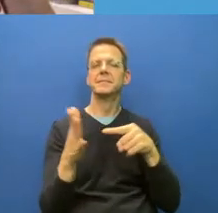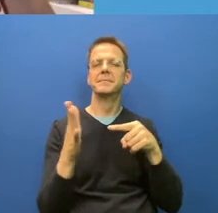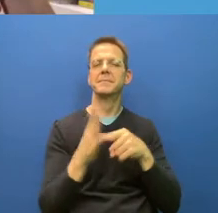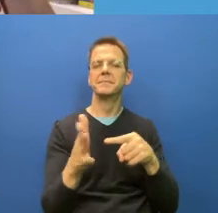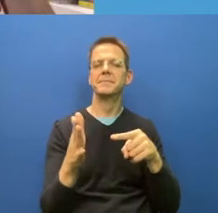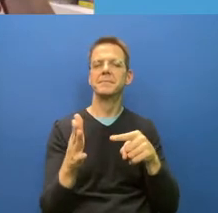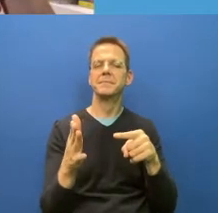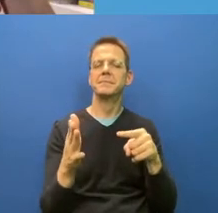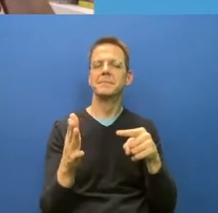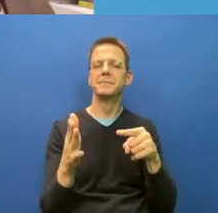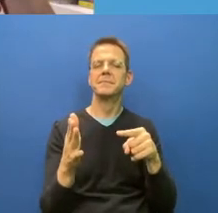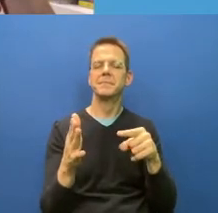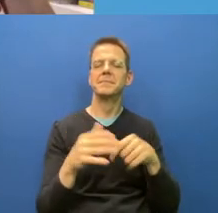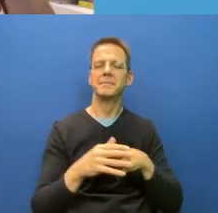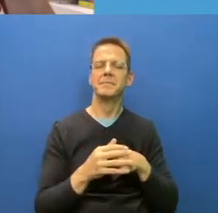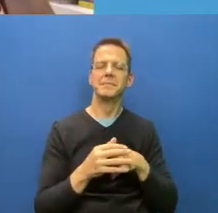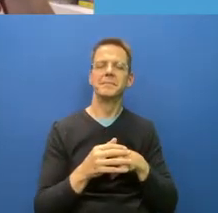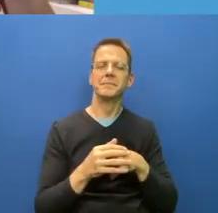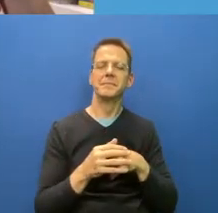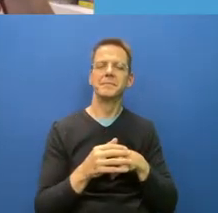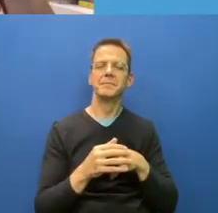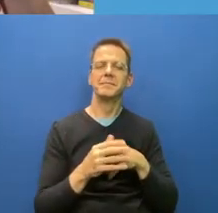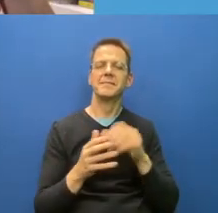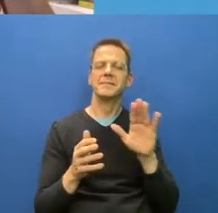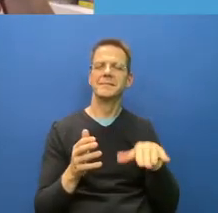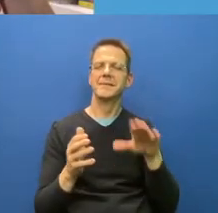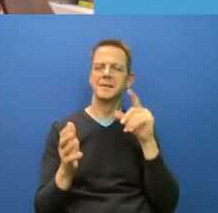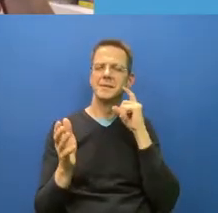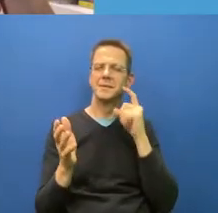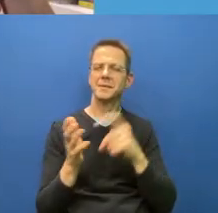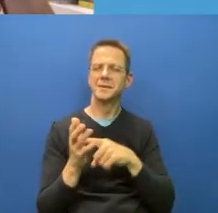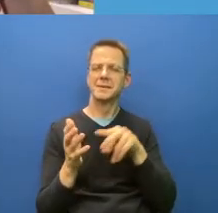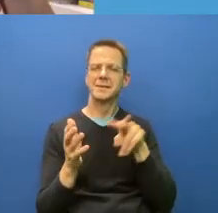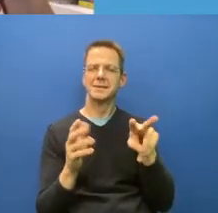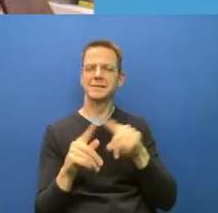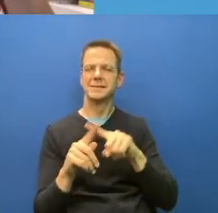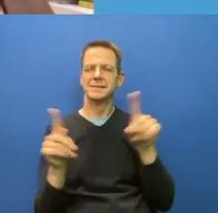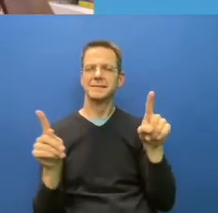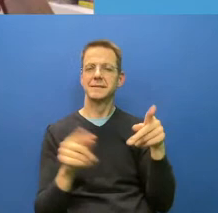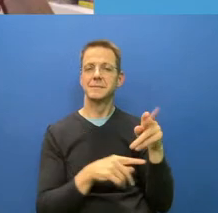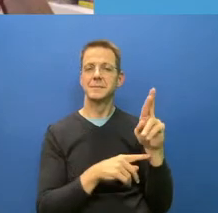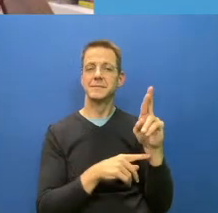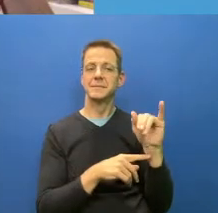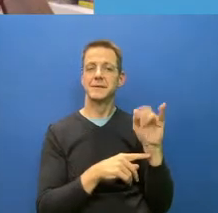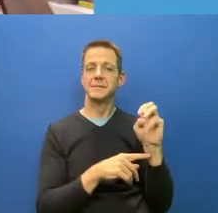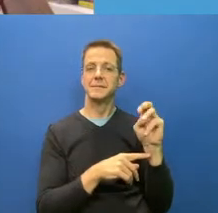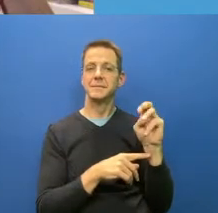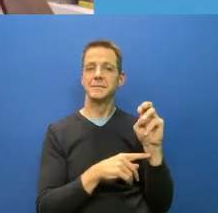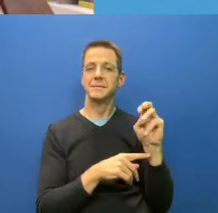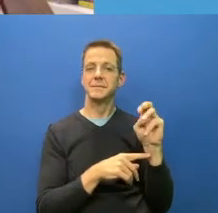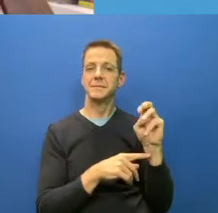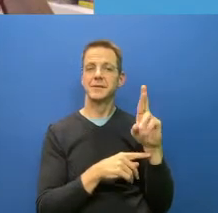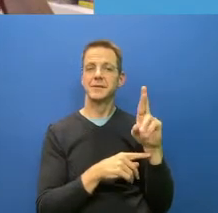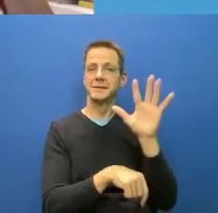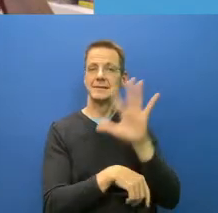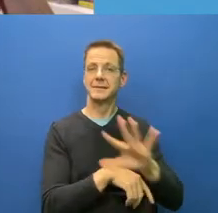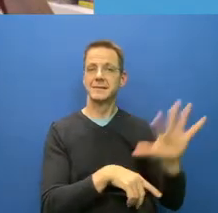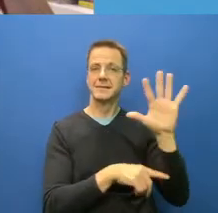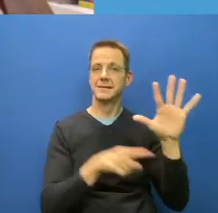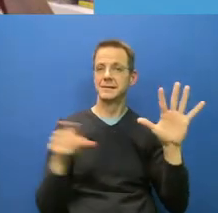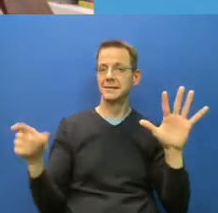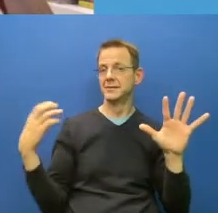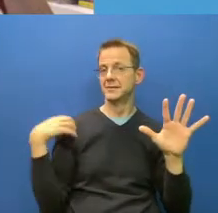the Premier of Alberta and our Chief Medical Officer of Health, Henshaw. There